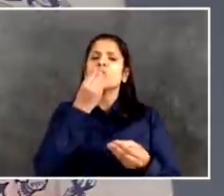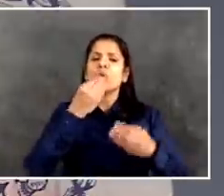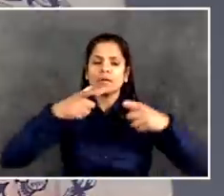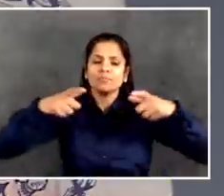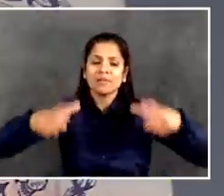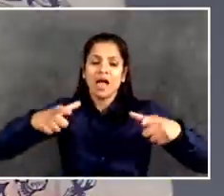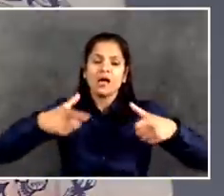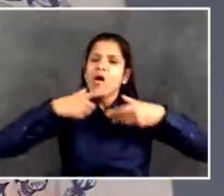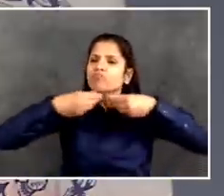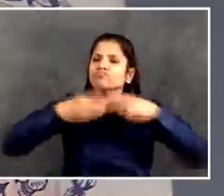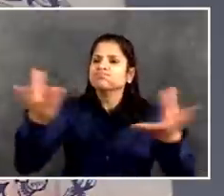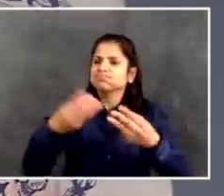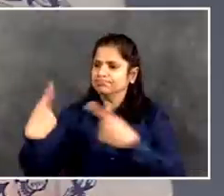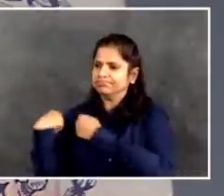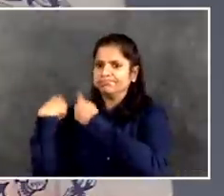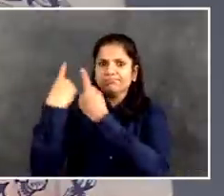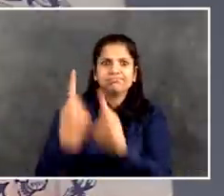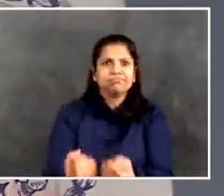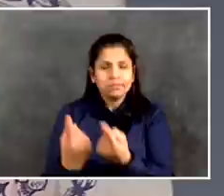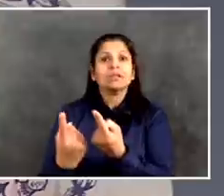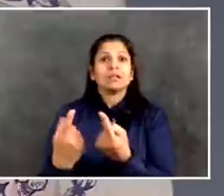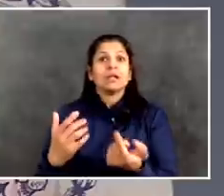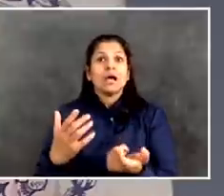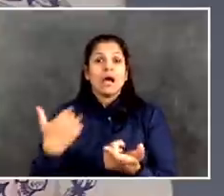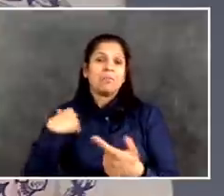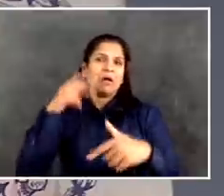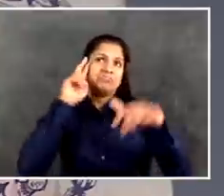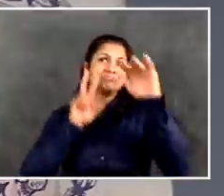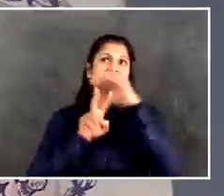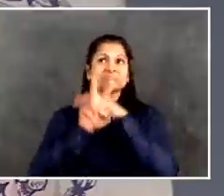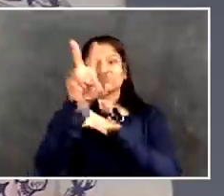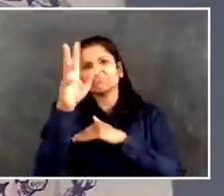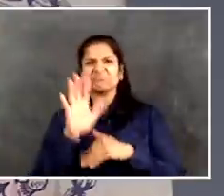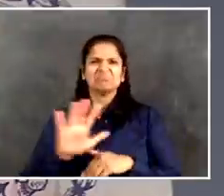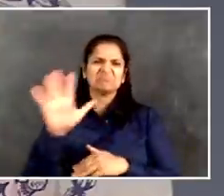we are preparing to do 15 million meals in May.